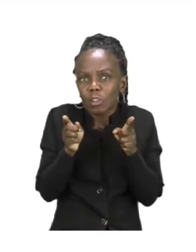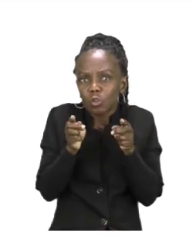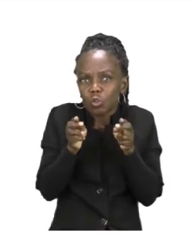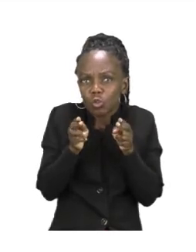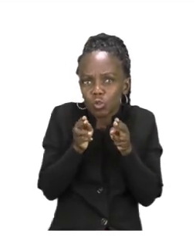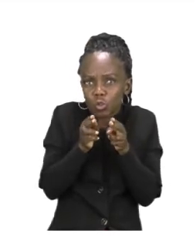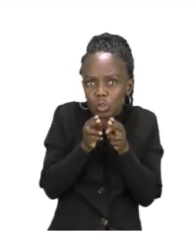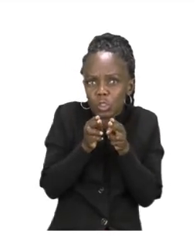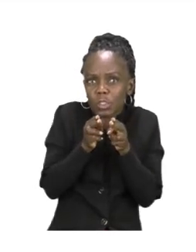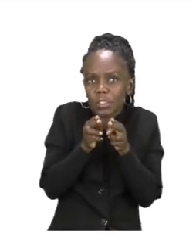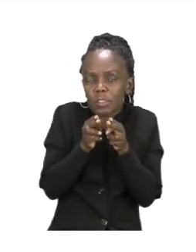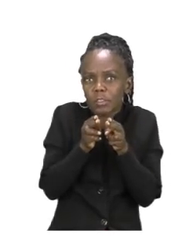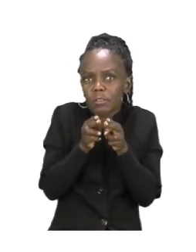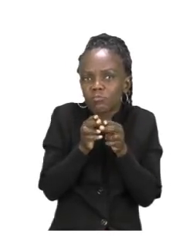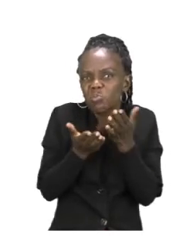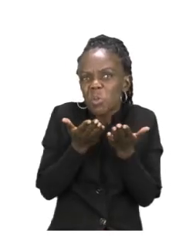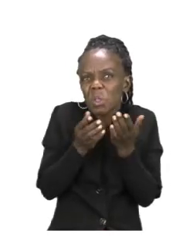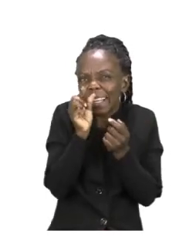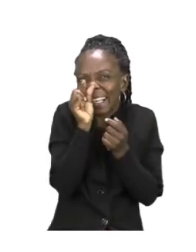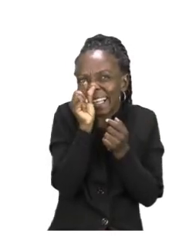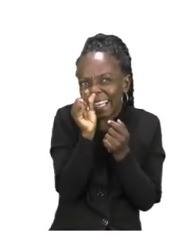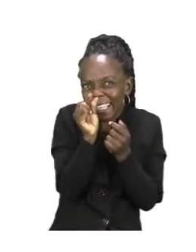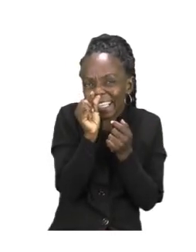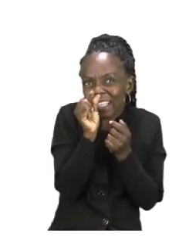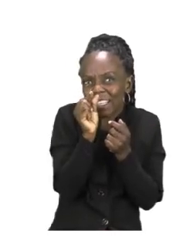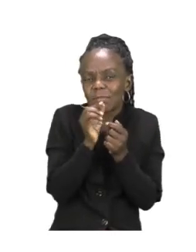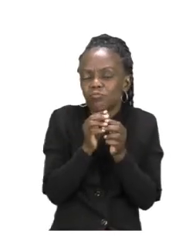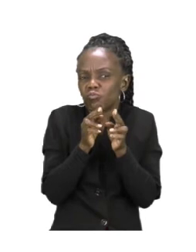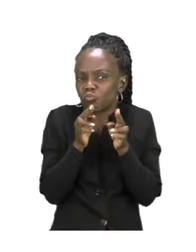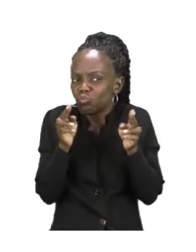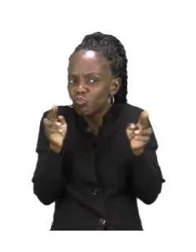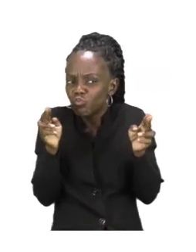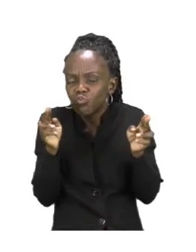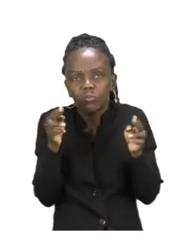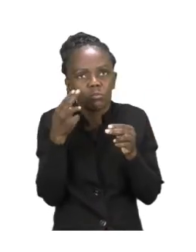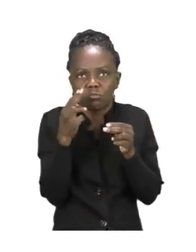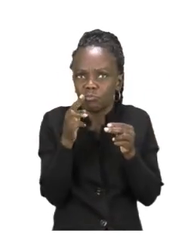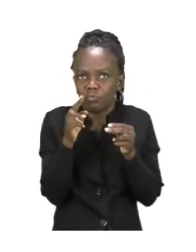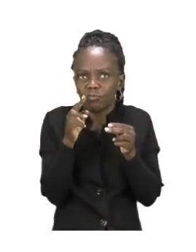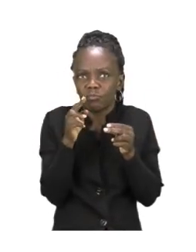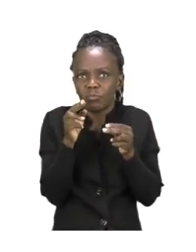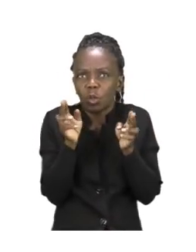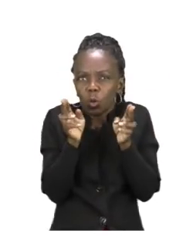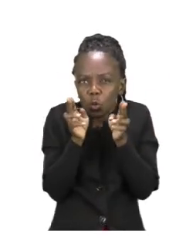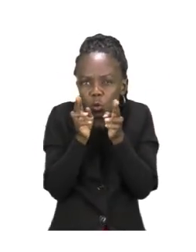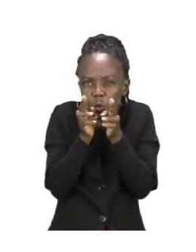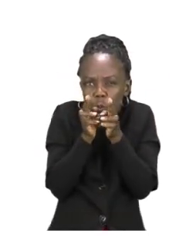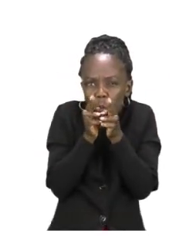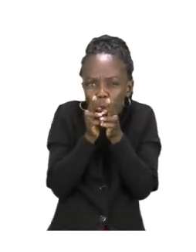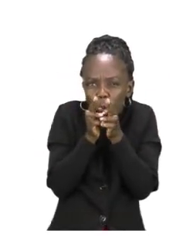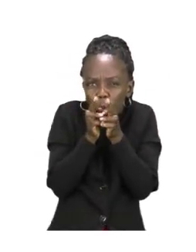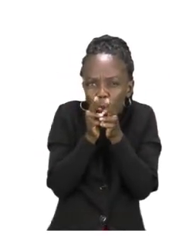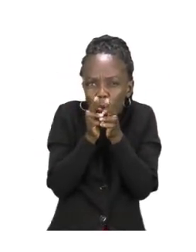also mean little. So we don't want the long ones. We want the small ones or